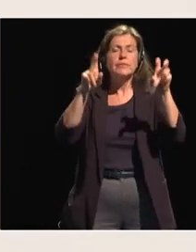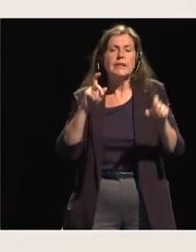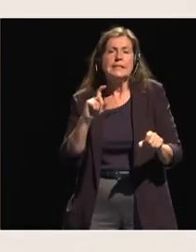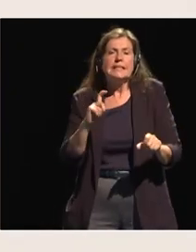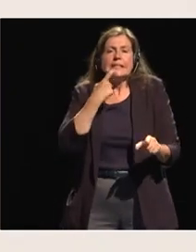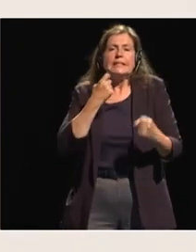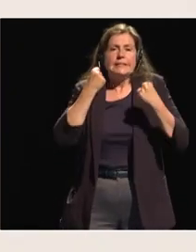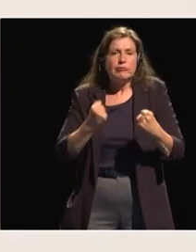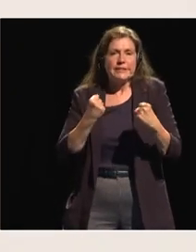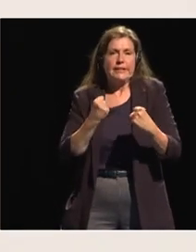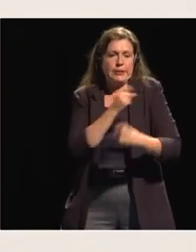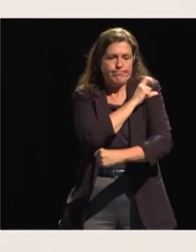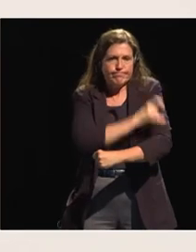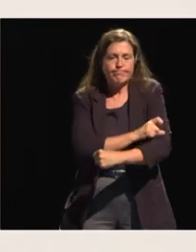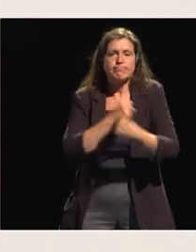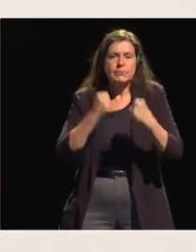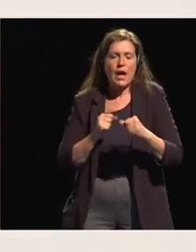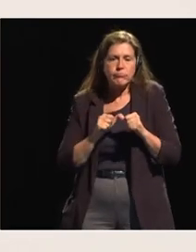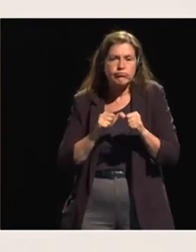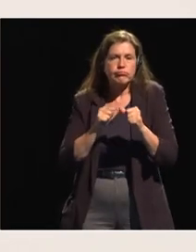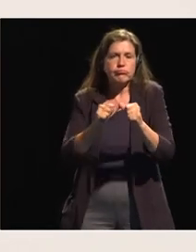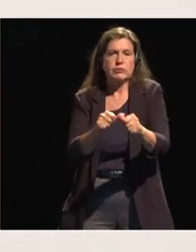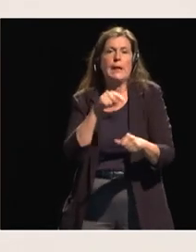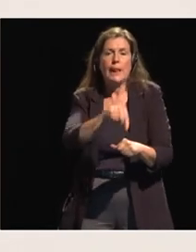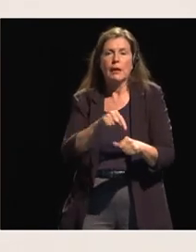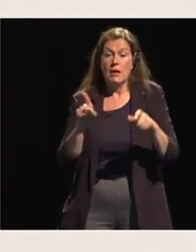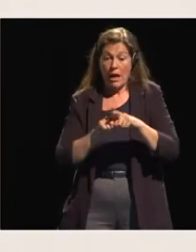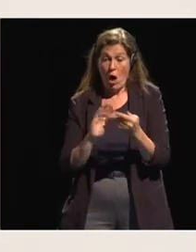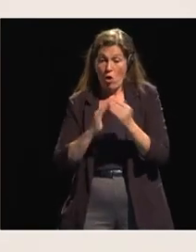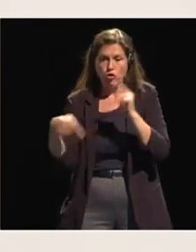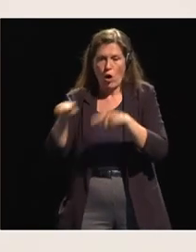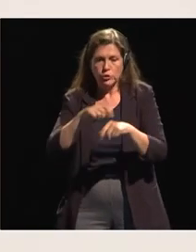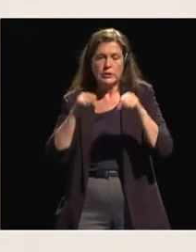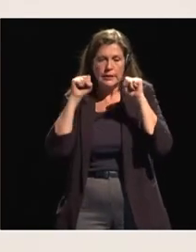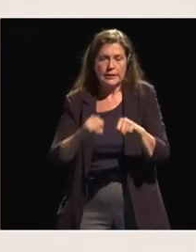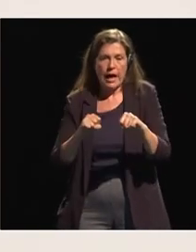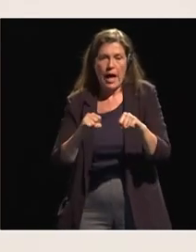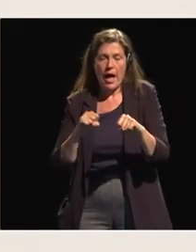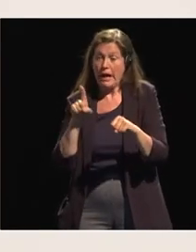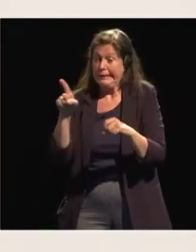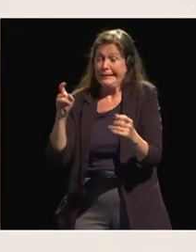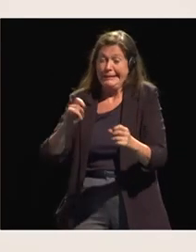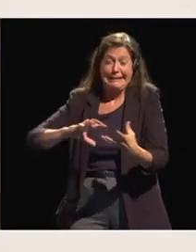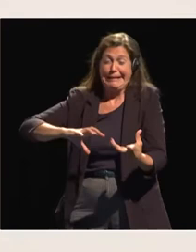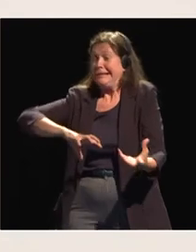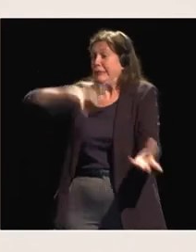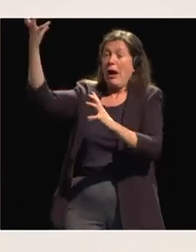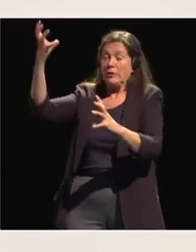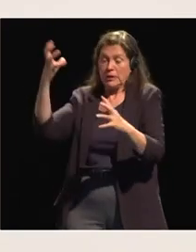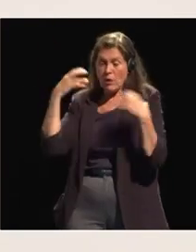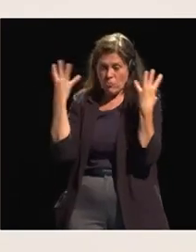building the capacity of communities to withstand crises small or large